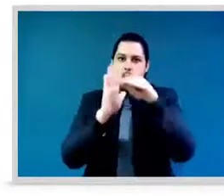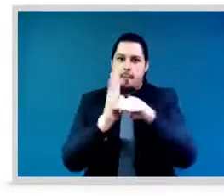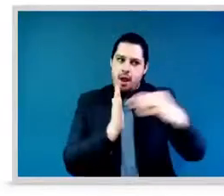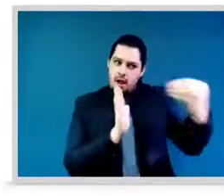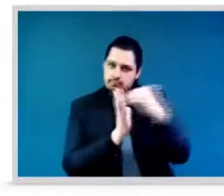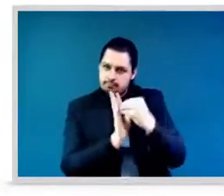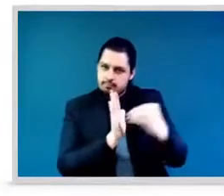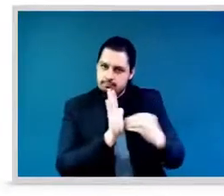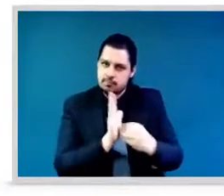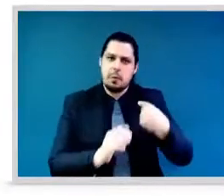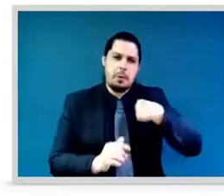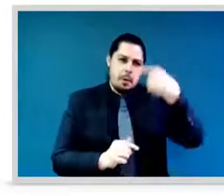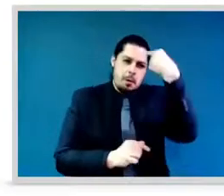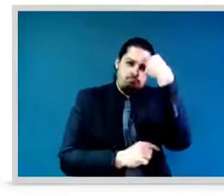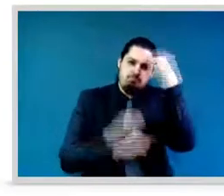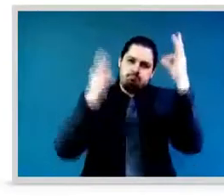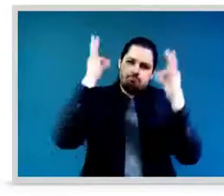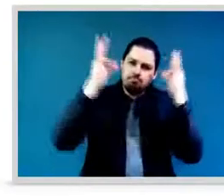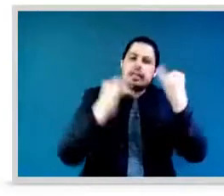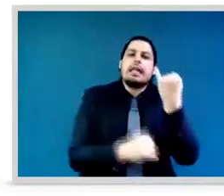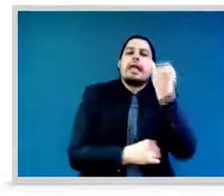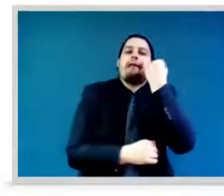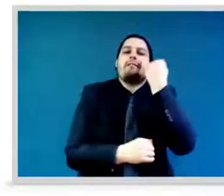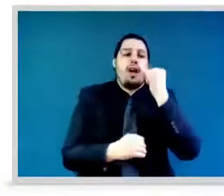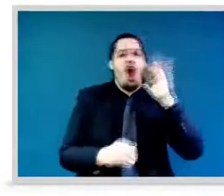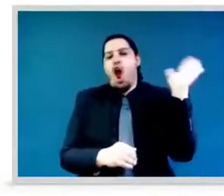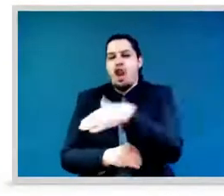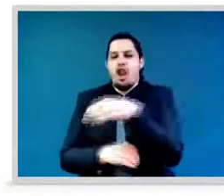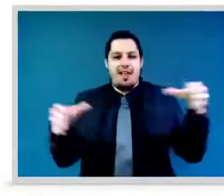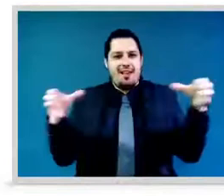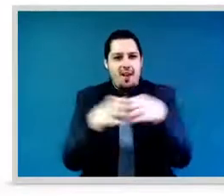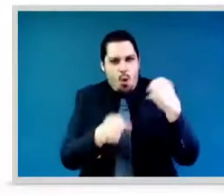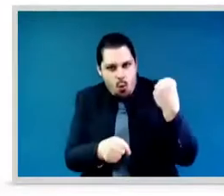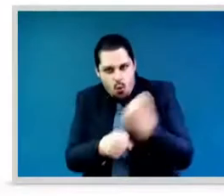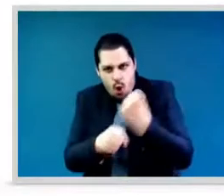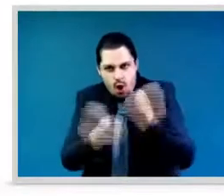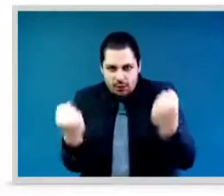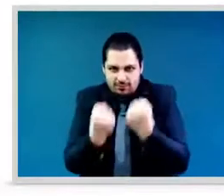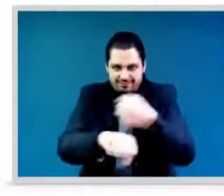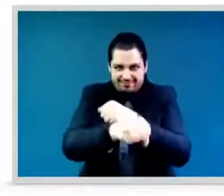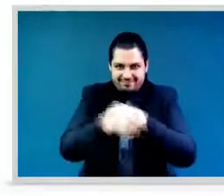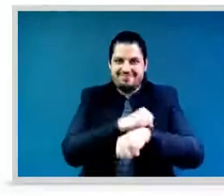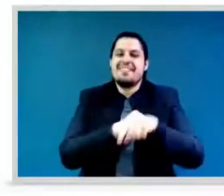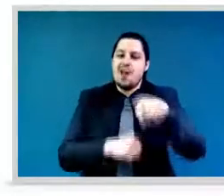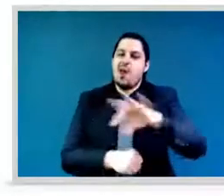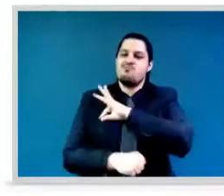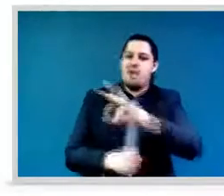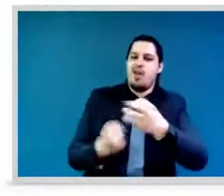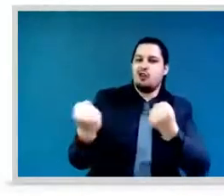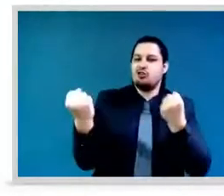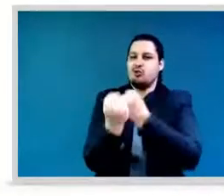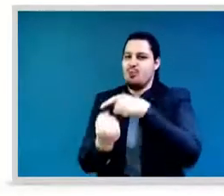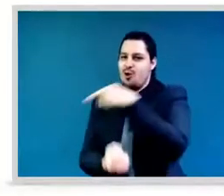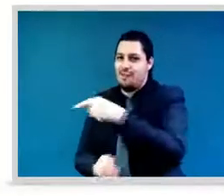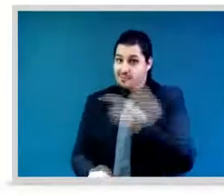we are able to put together a group that can win election everywhere, then we will be able to make the changes. And for me, it's really